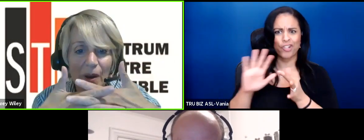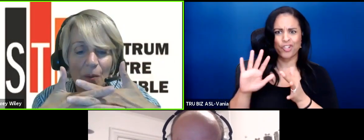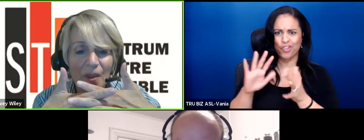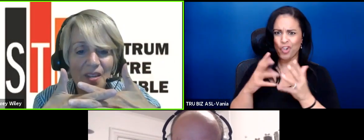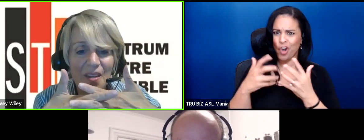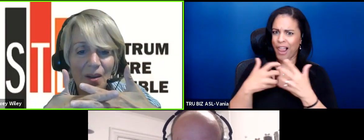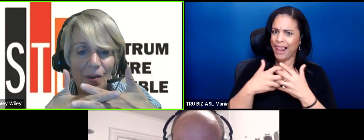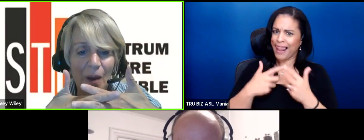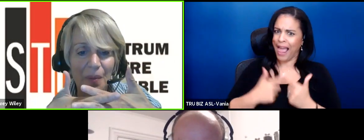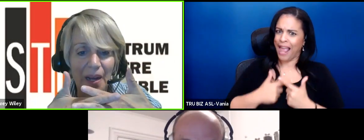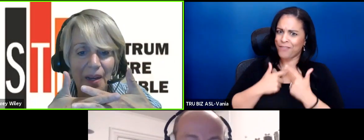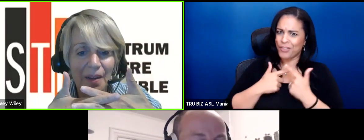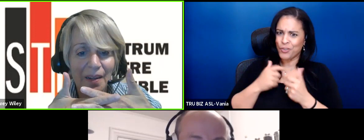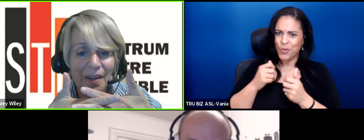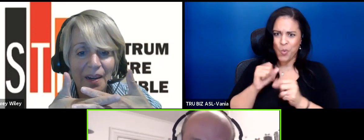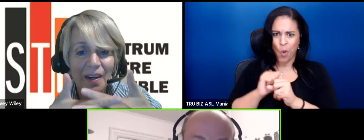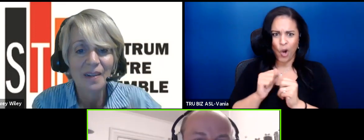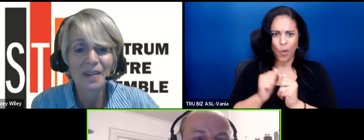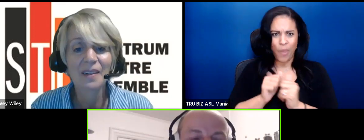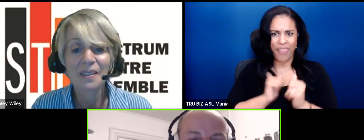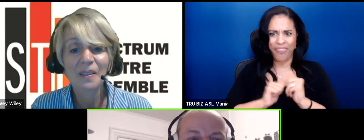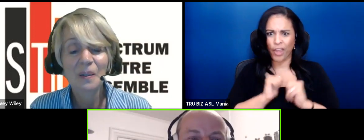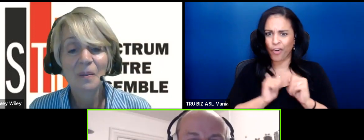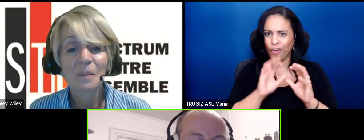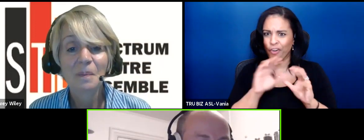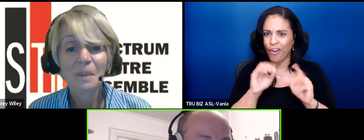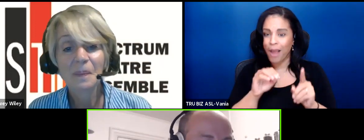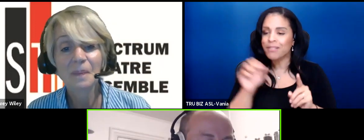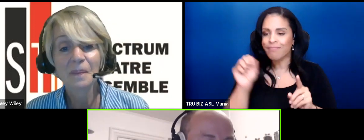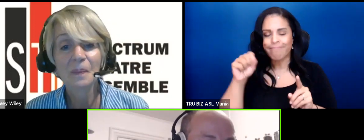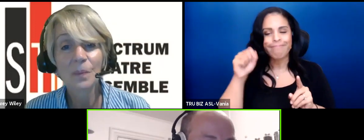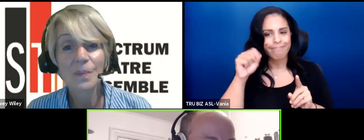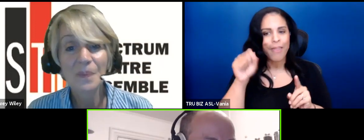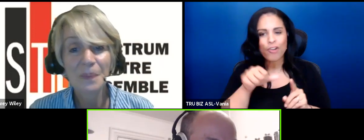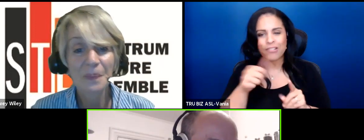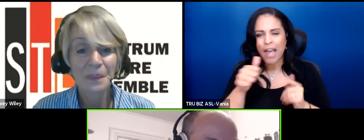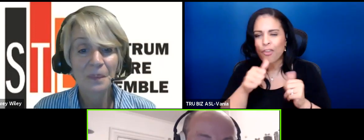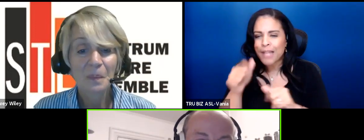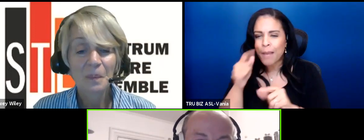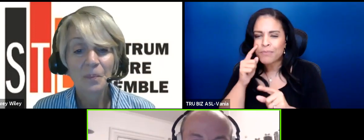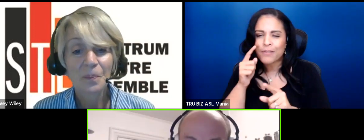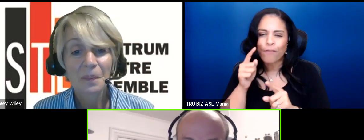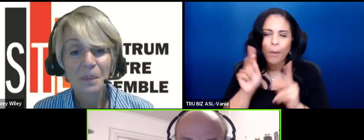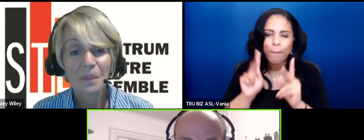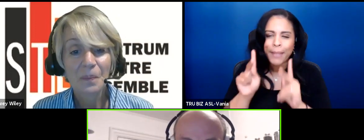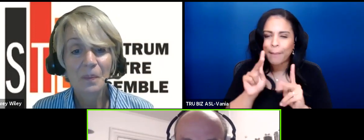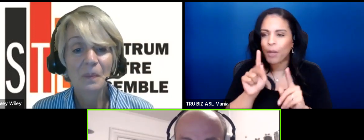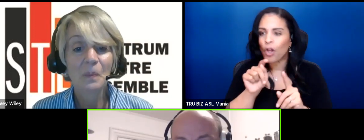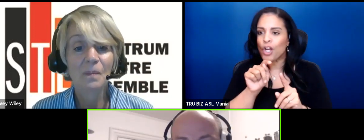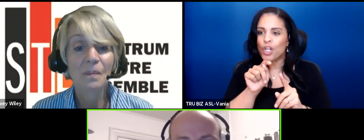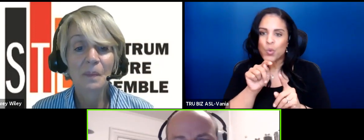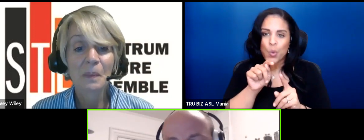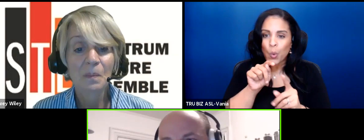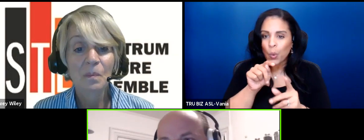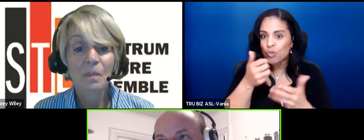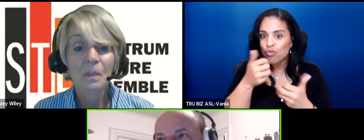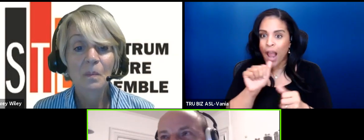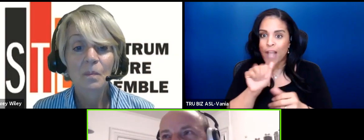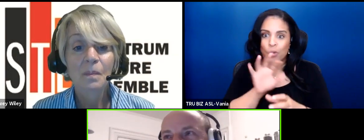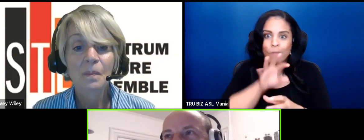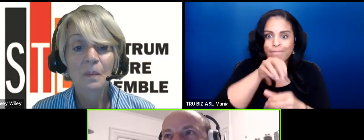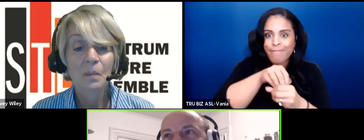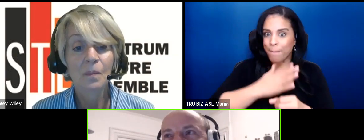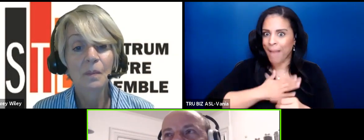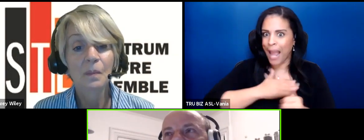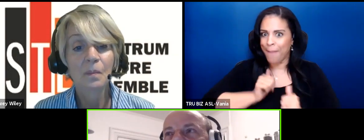to be working with this theater company. It was. There have been other attempts for people to you know do my plays but it usually